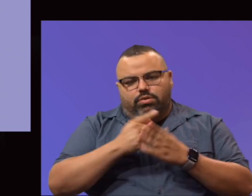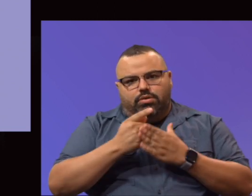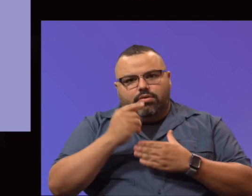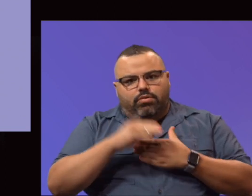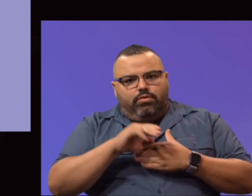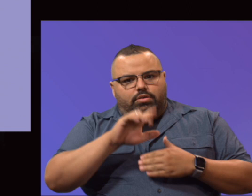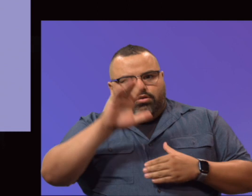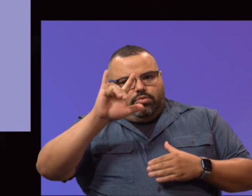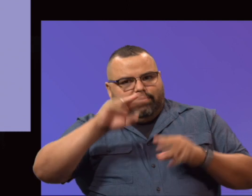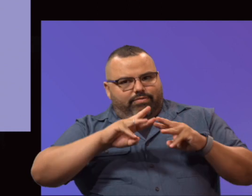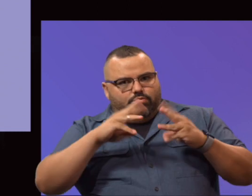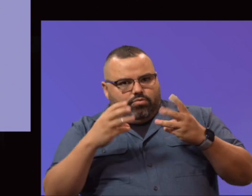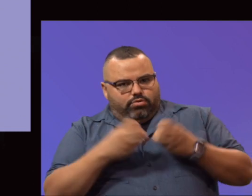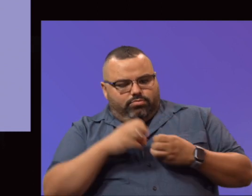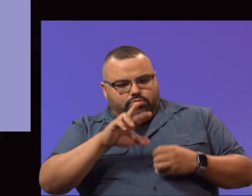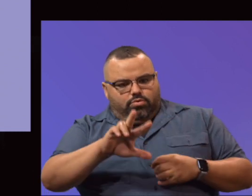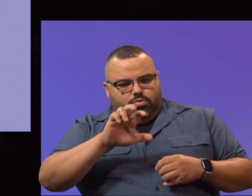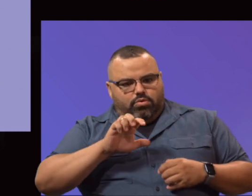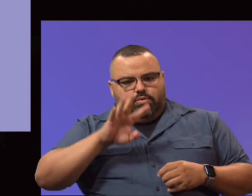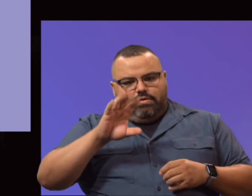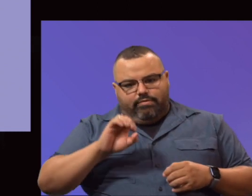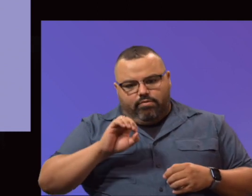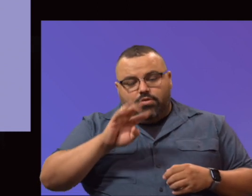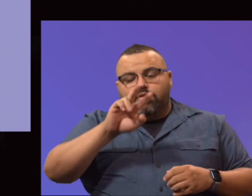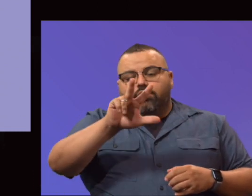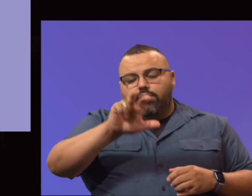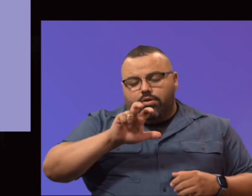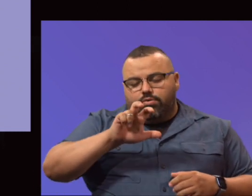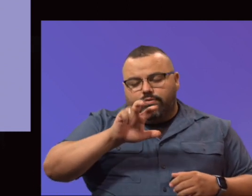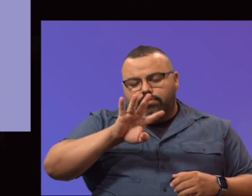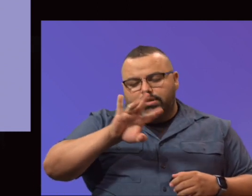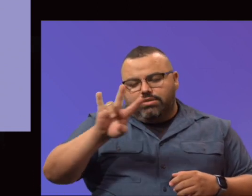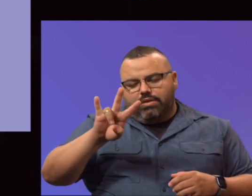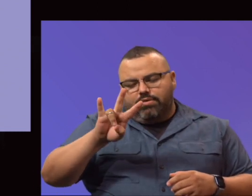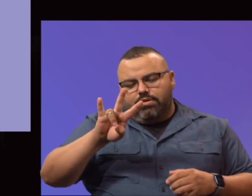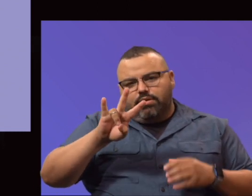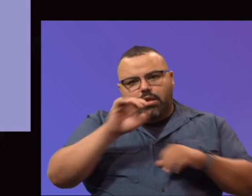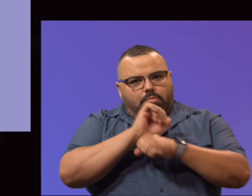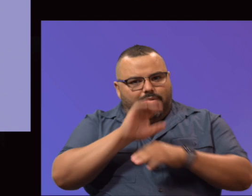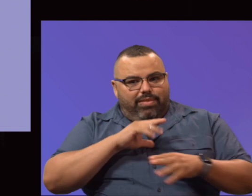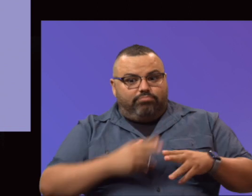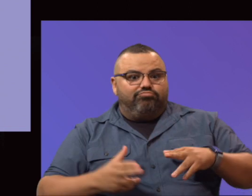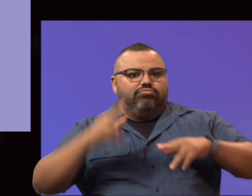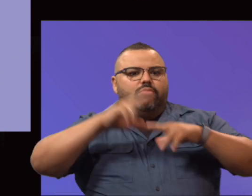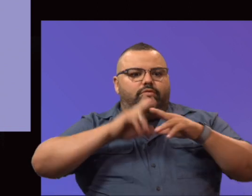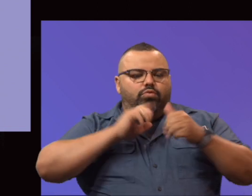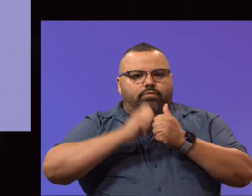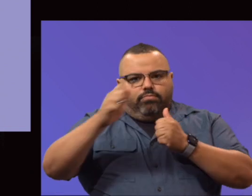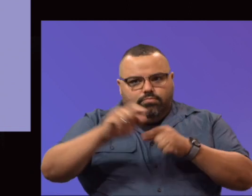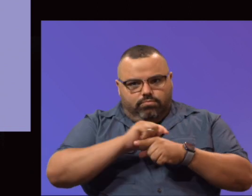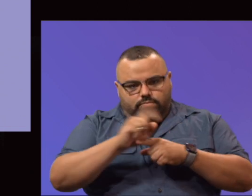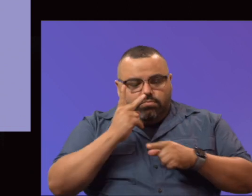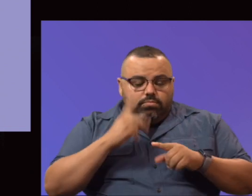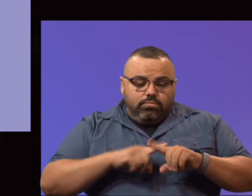347 employees. And that has actually increased the demand for our virtual training. You see all the different programs